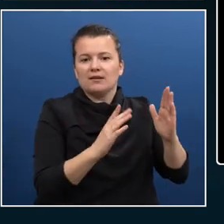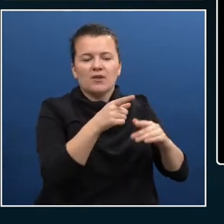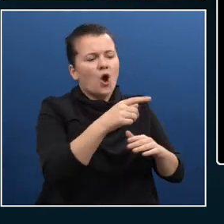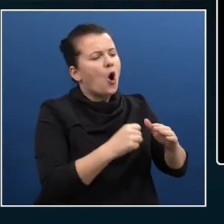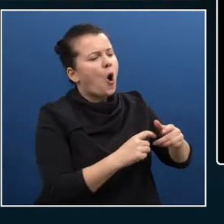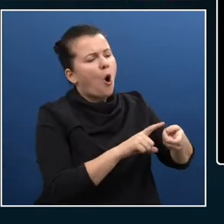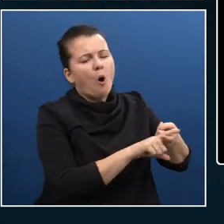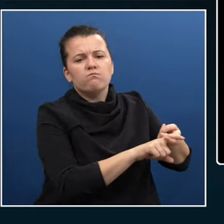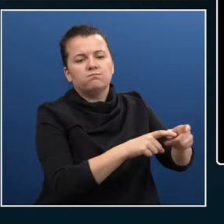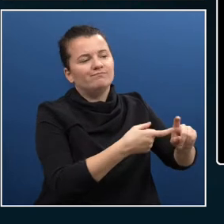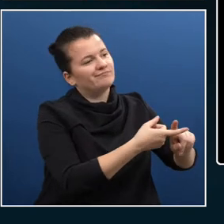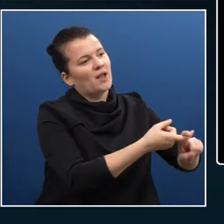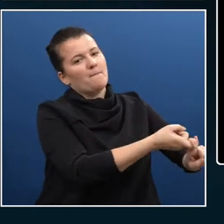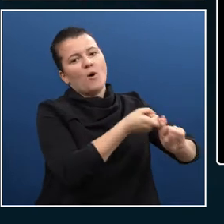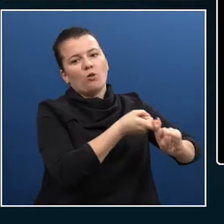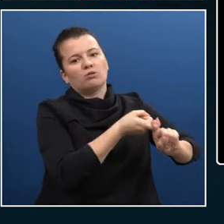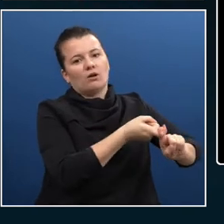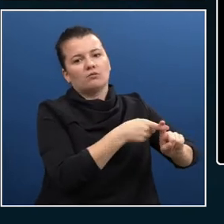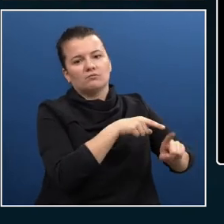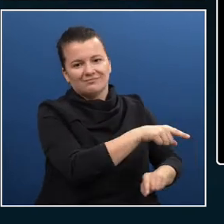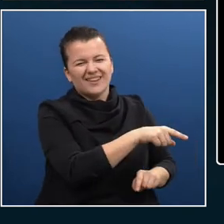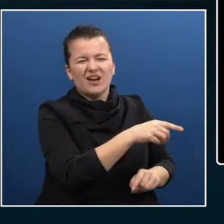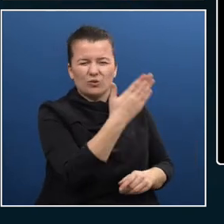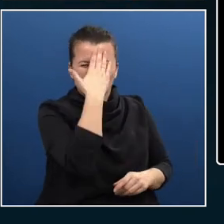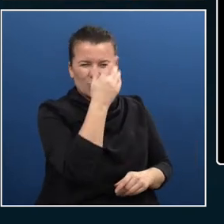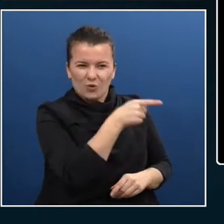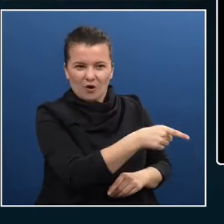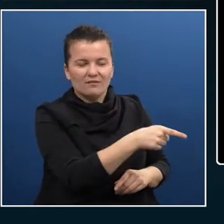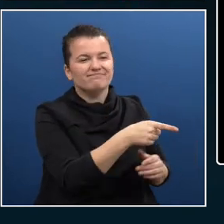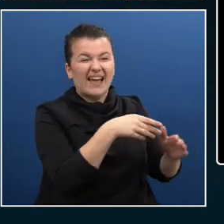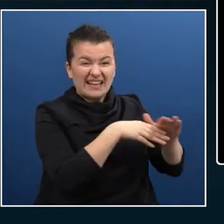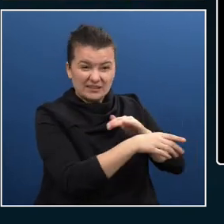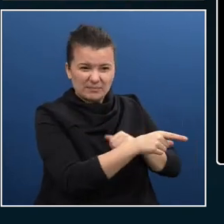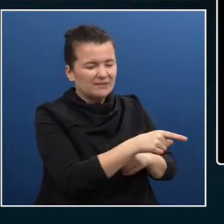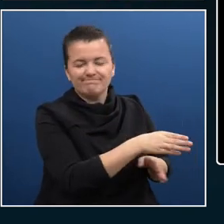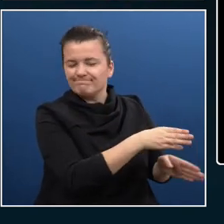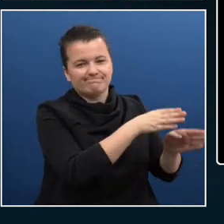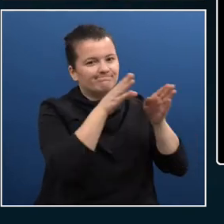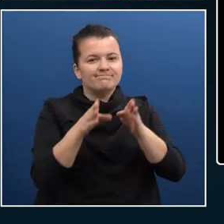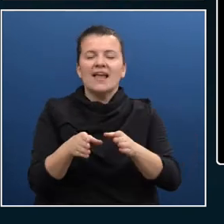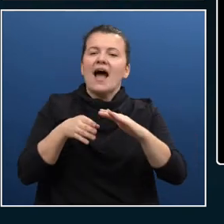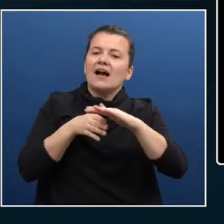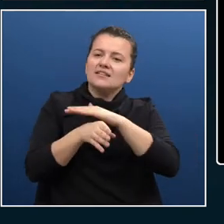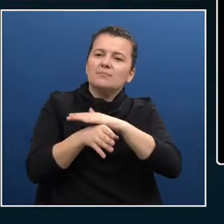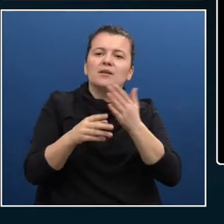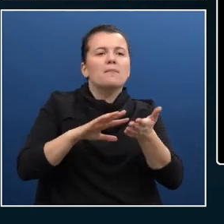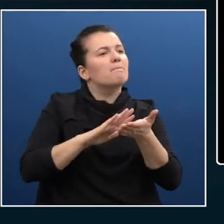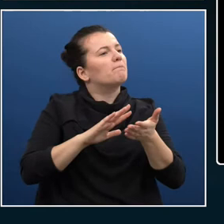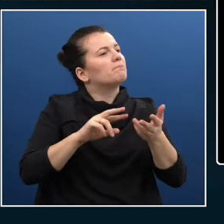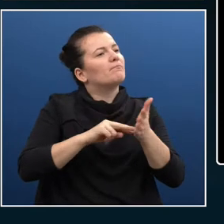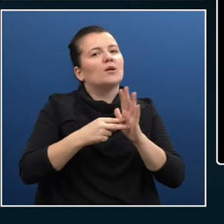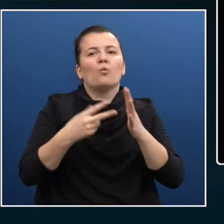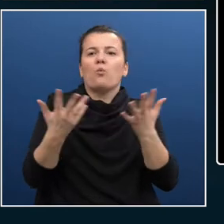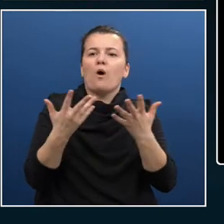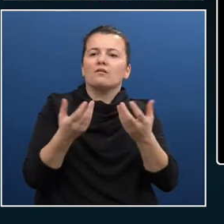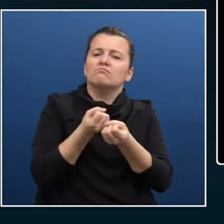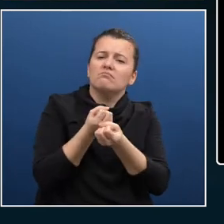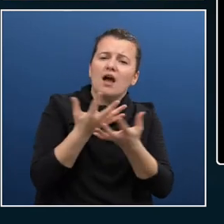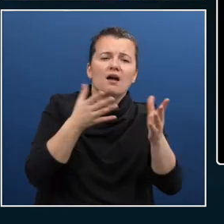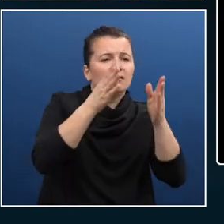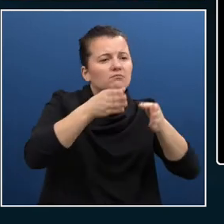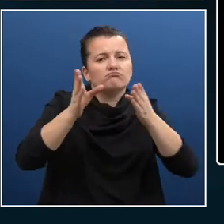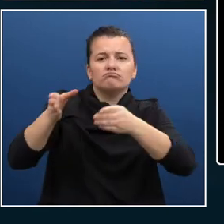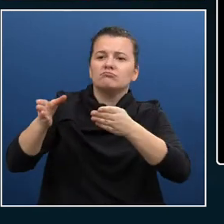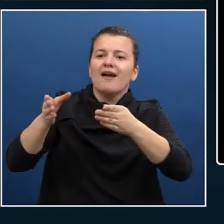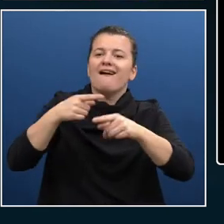accessibility is the design of products, services and environments so that everyone, including people with disabilities, can fully experience them. And